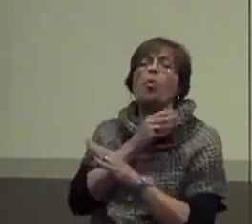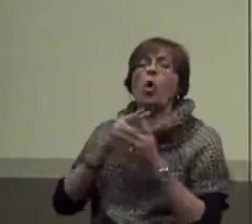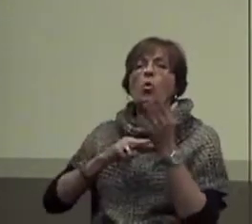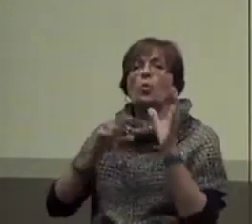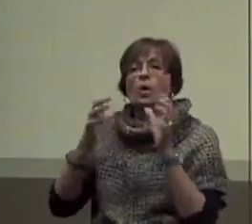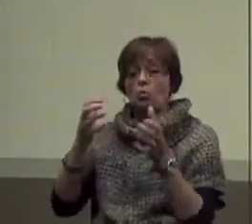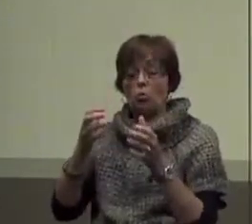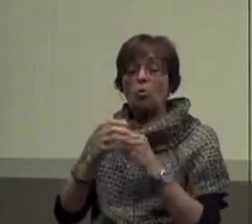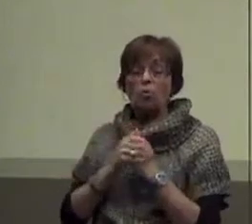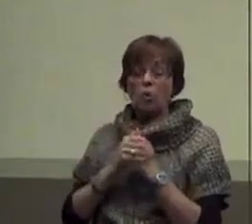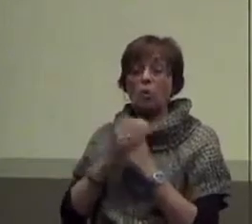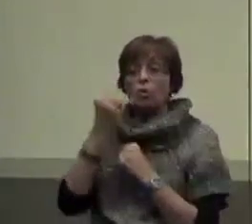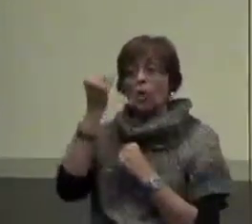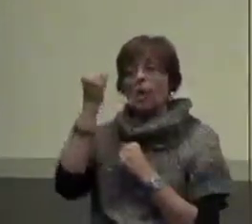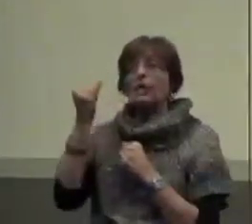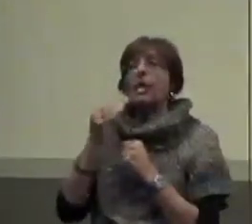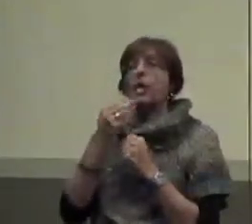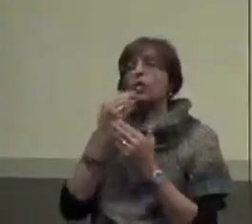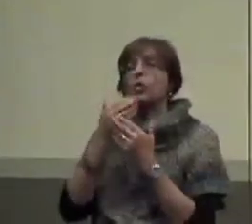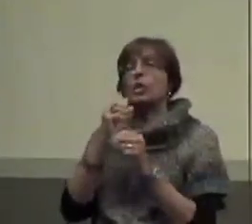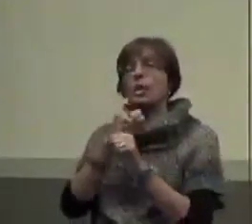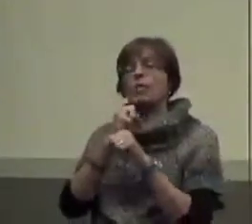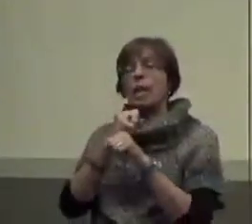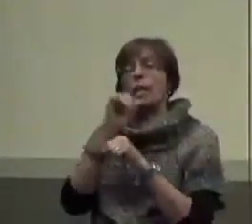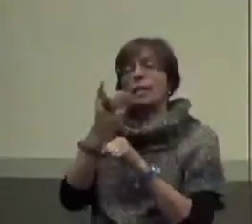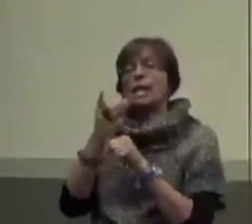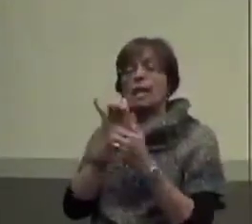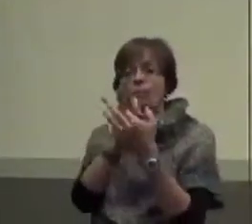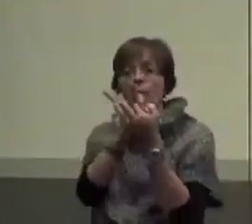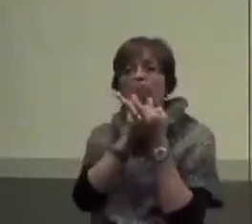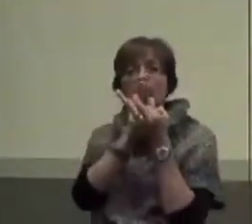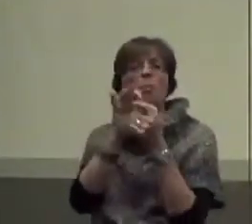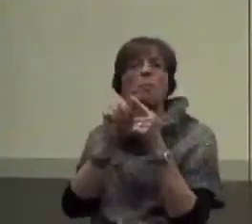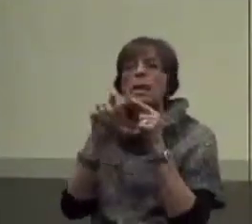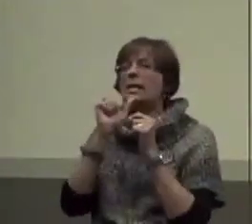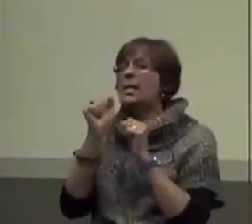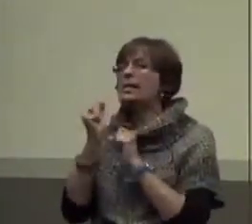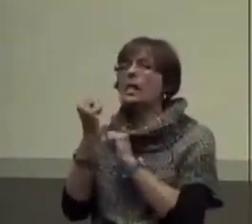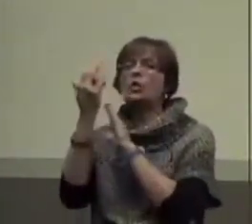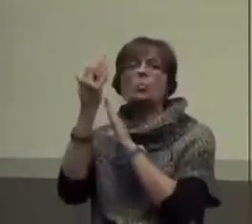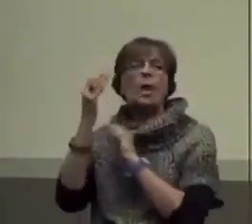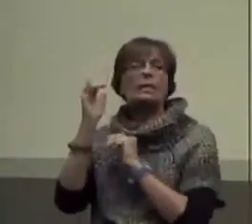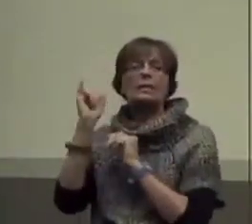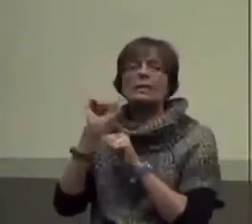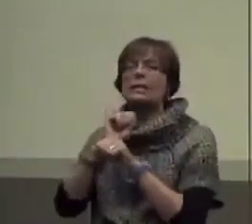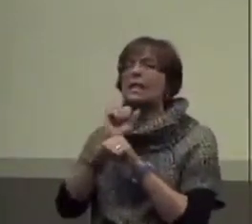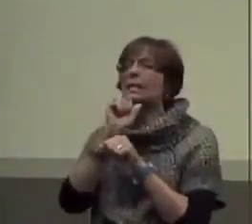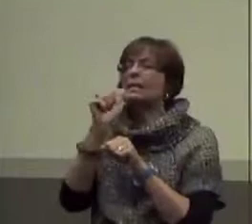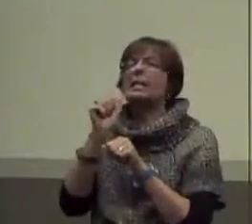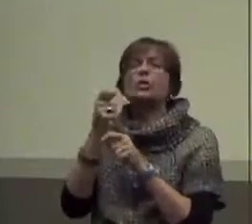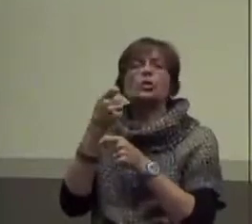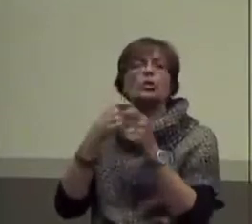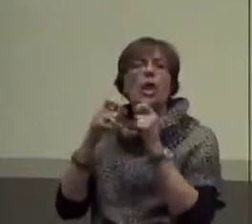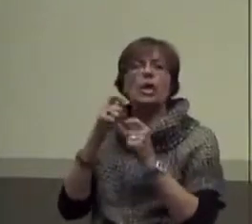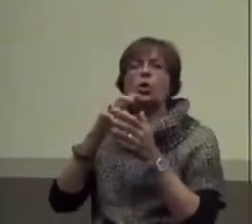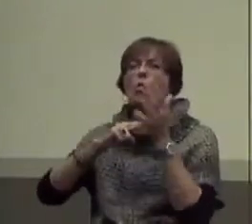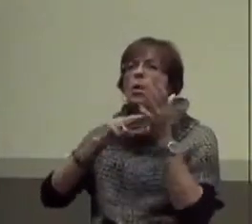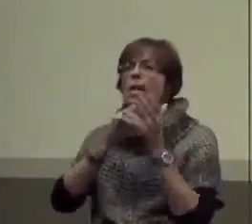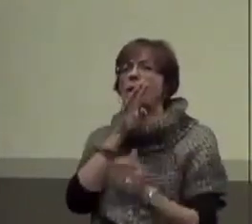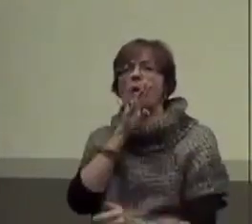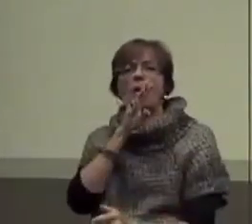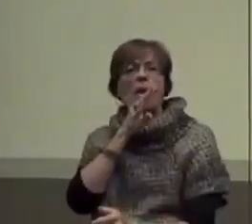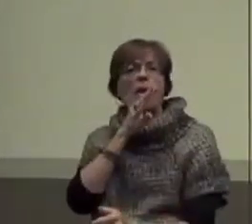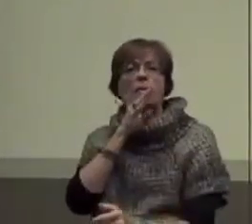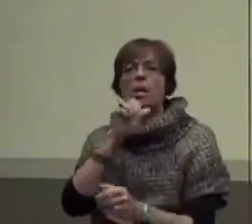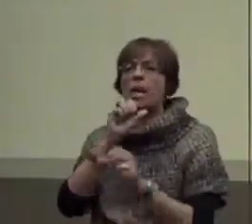Good idea. Good to make that personal connection. But it does not address the task. didn't change reading aloud. Didn't make it easier. Right?